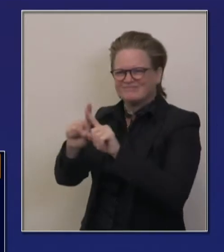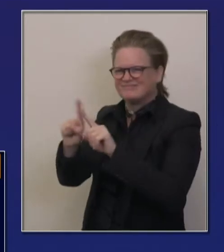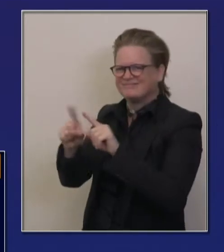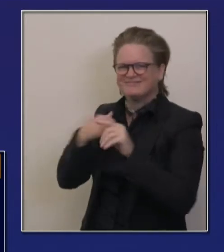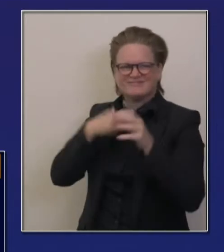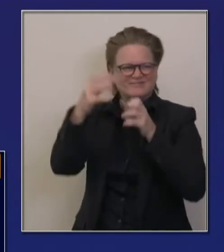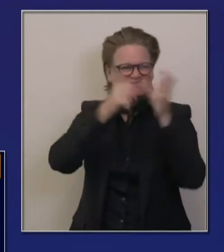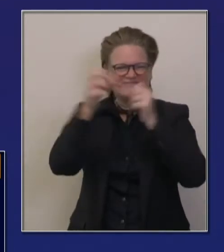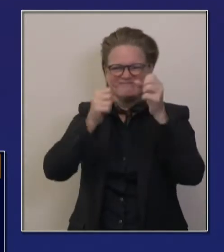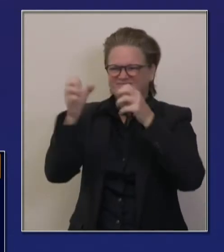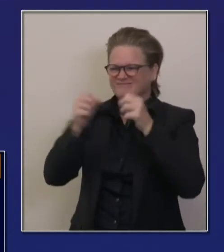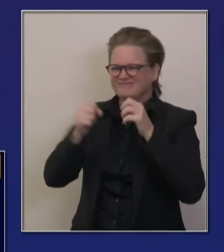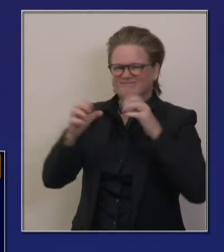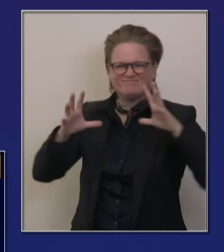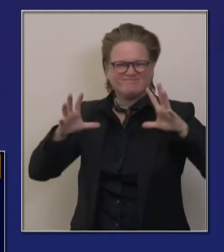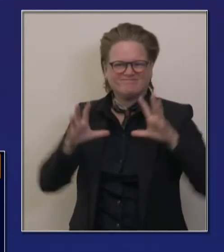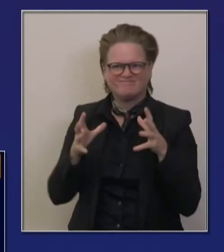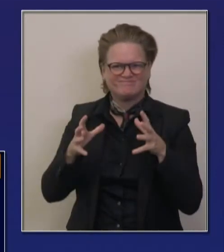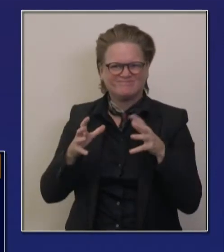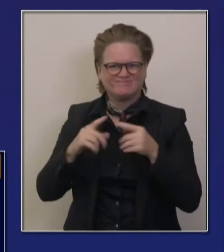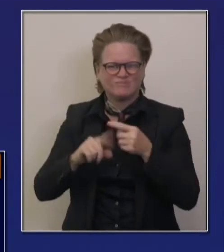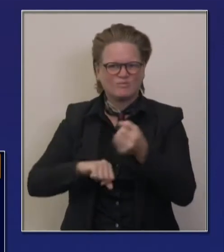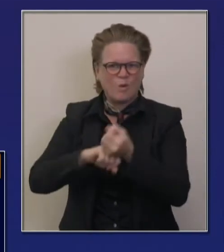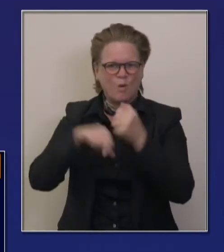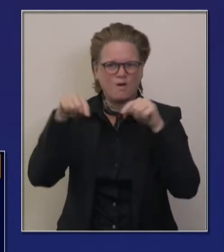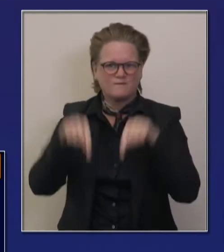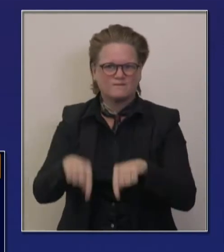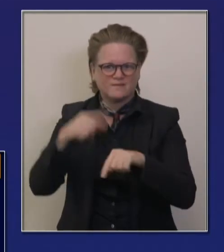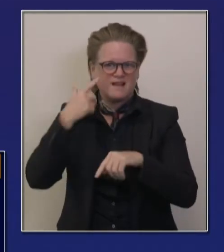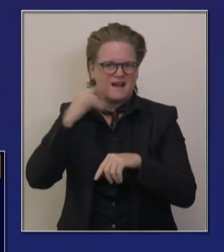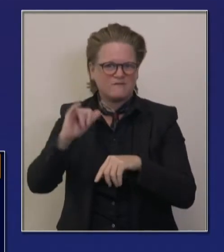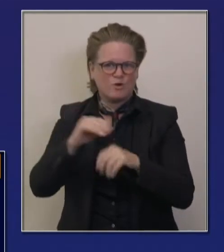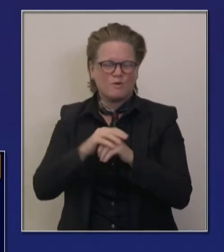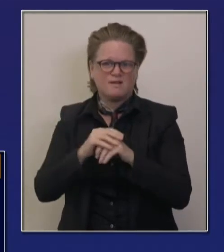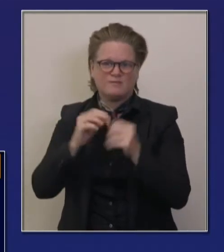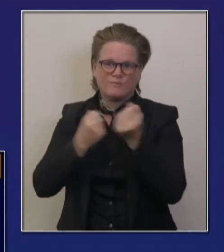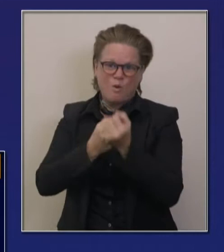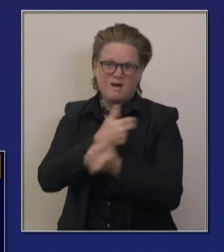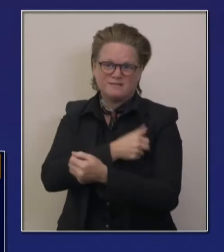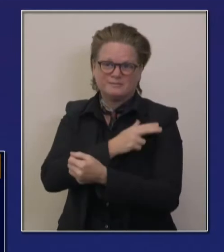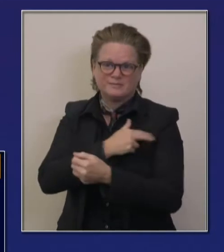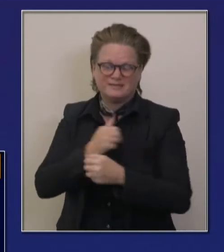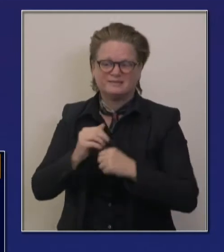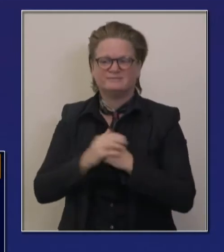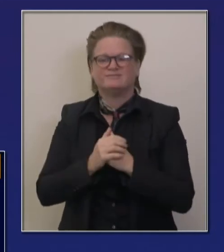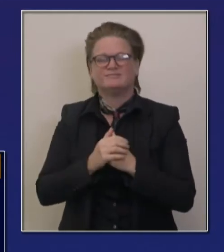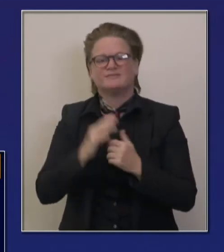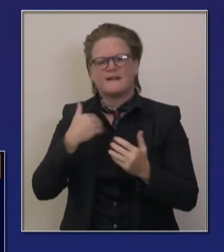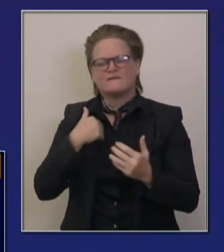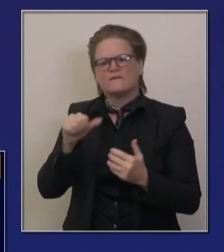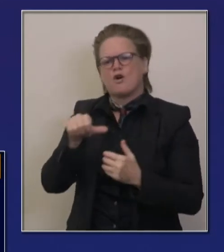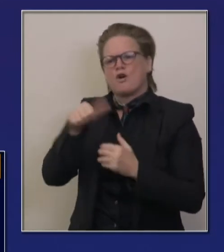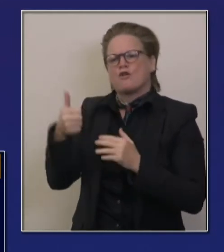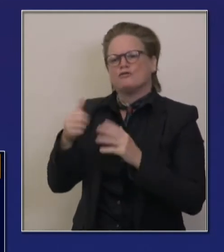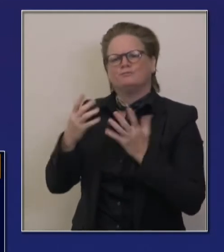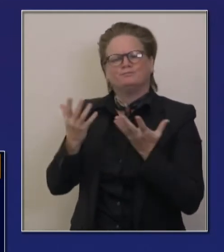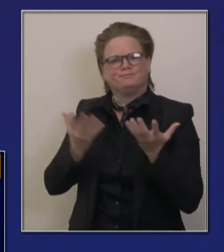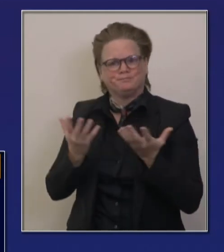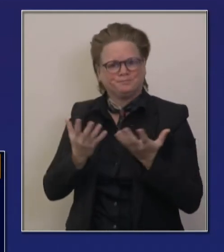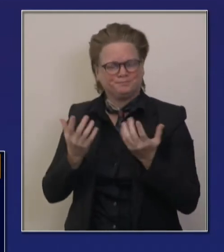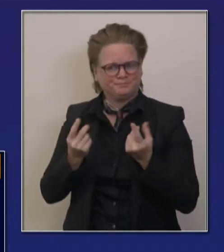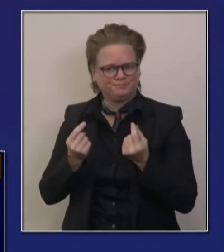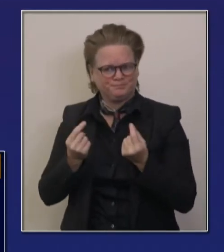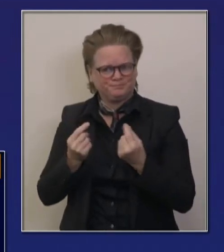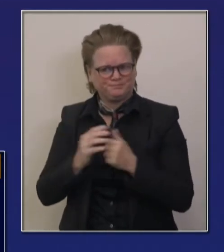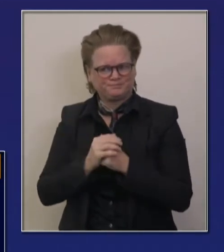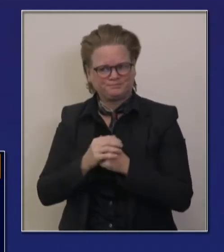the human capital that's needed at this moment. There's also things, uh, we're doing as well that I thought I'd highlight and we'll get to a few